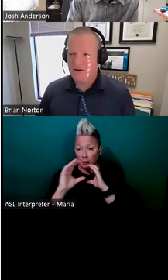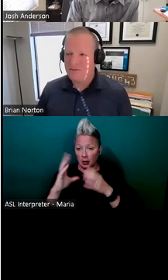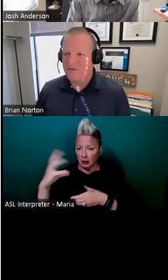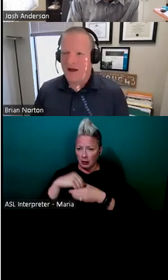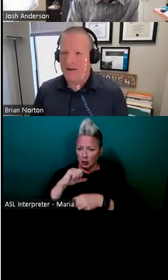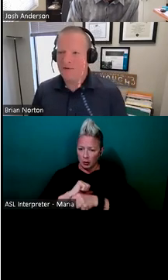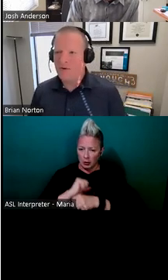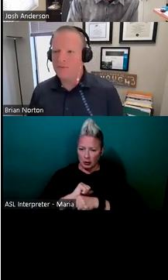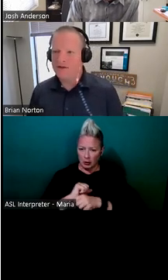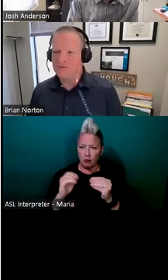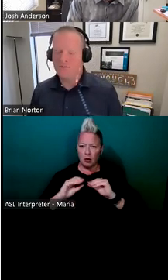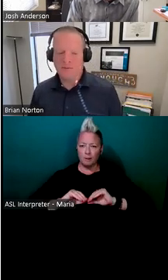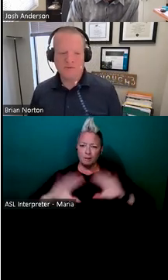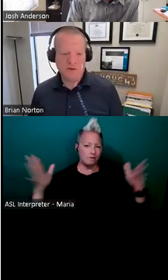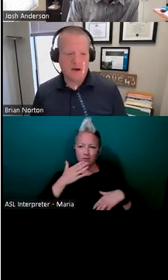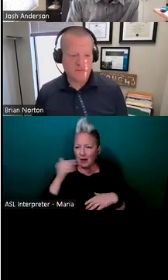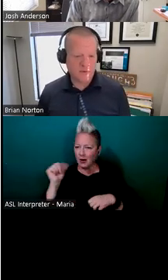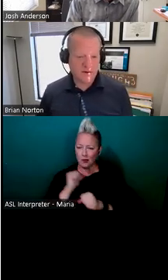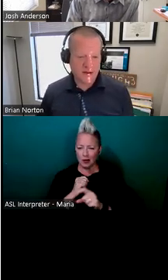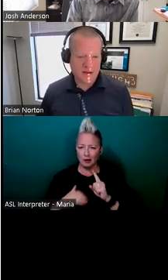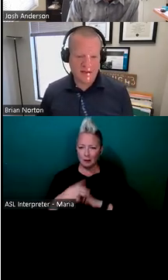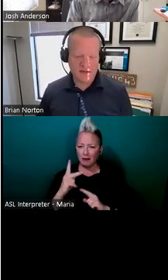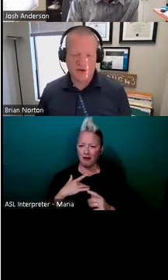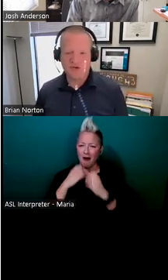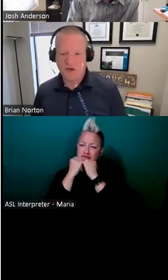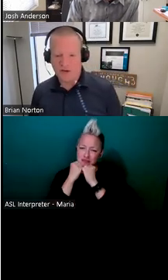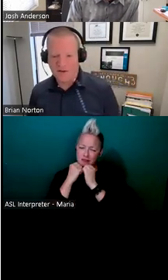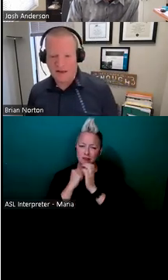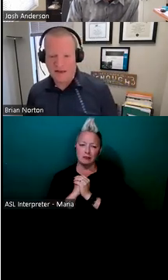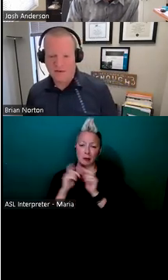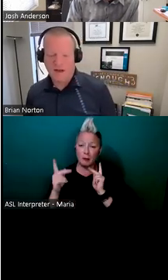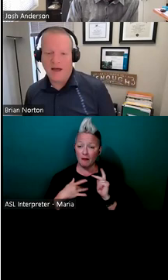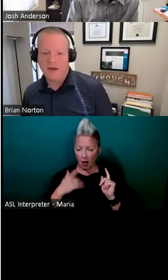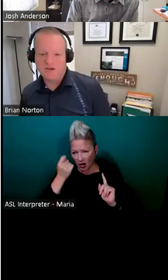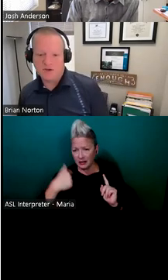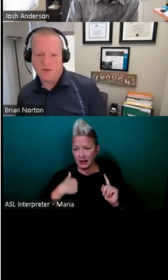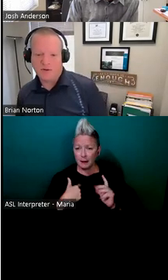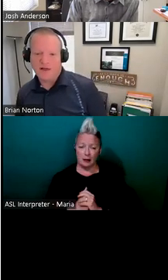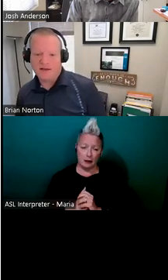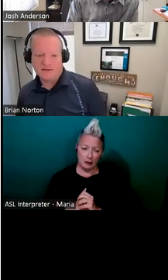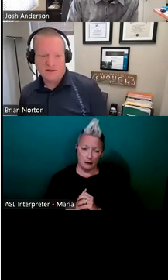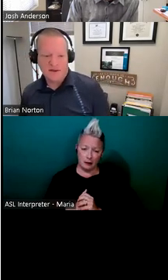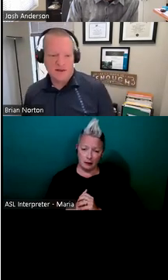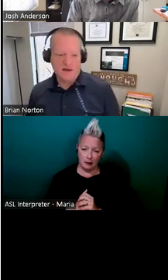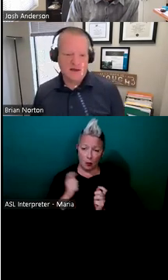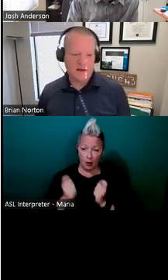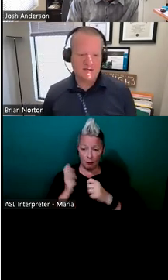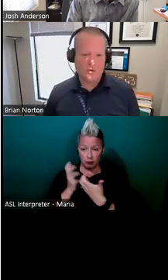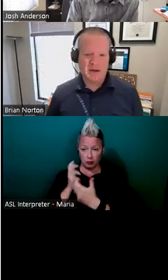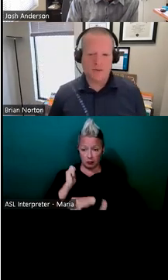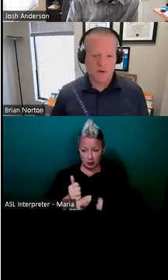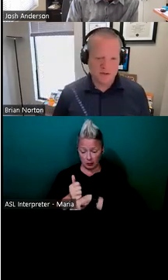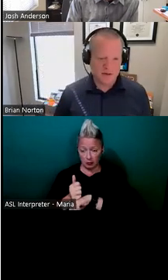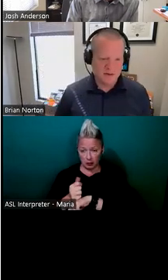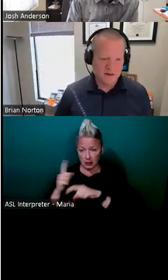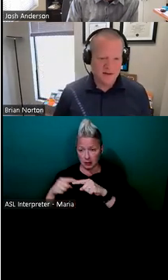just creates a more vibrant workplace when people feel cared for and understood. And when accommodations are put in place, uh, and it's